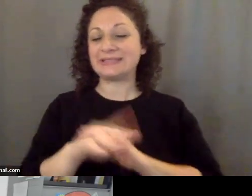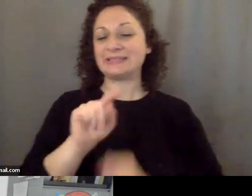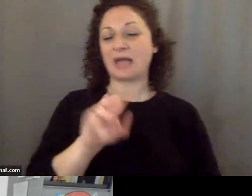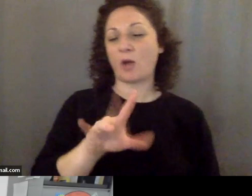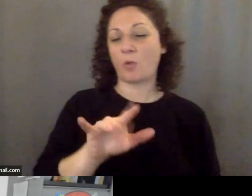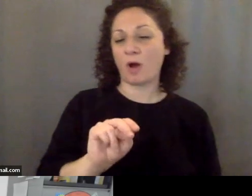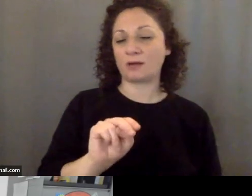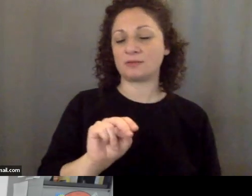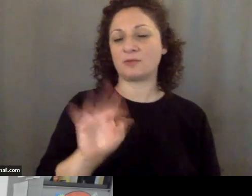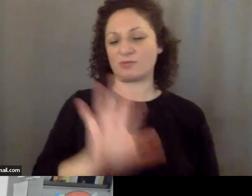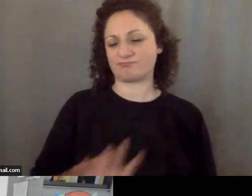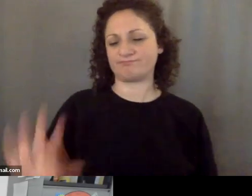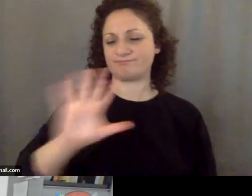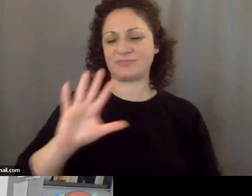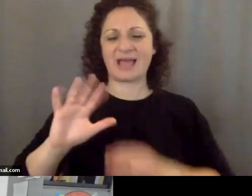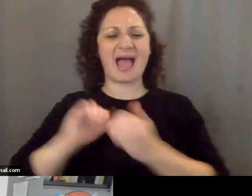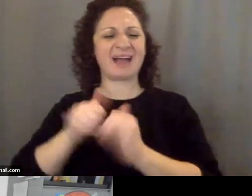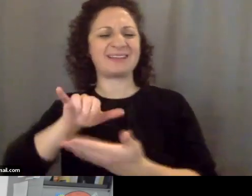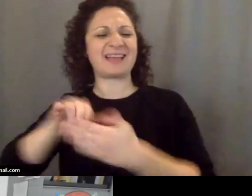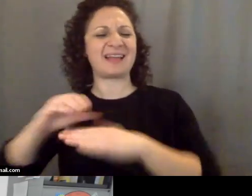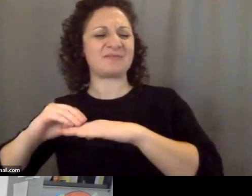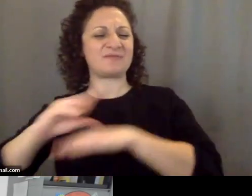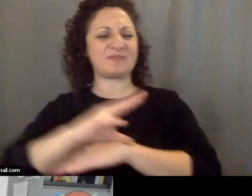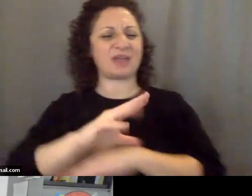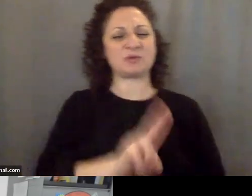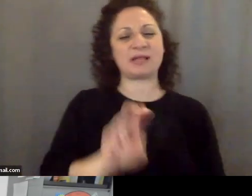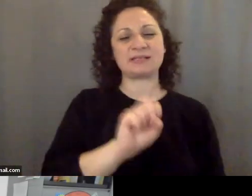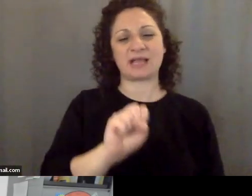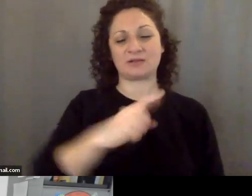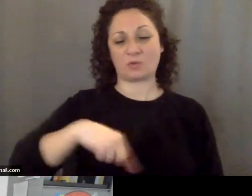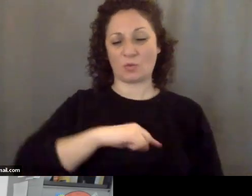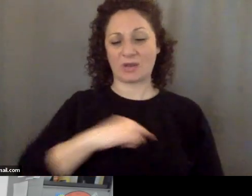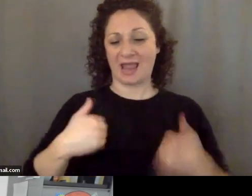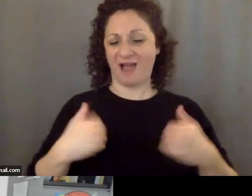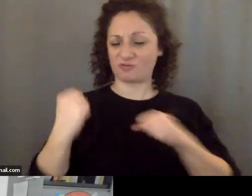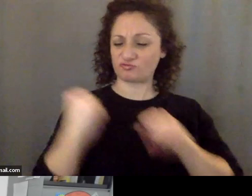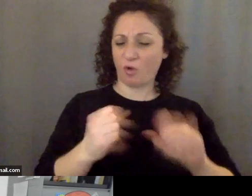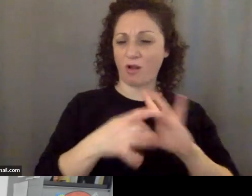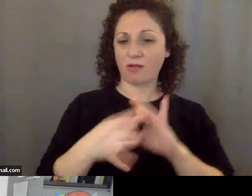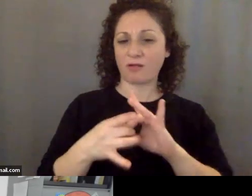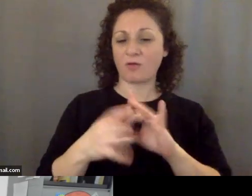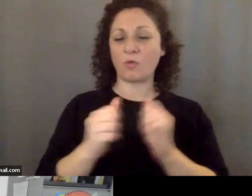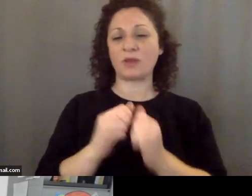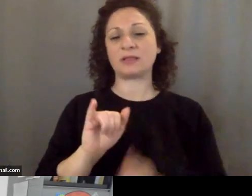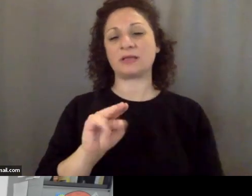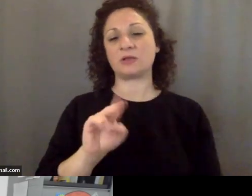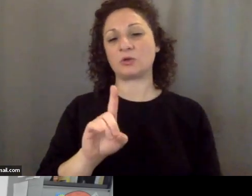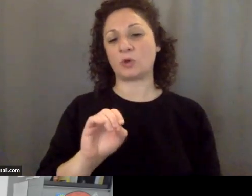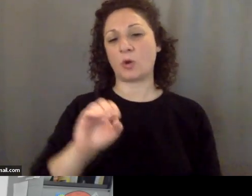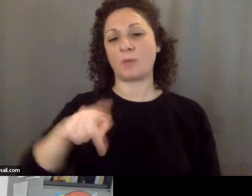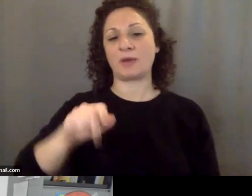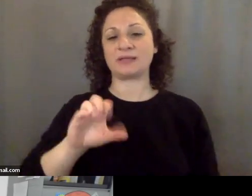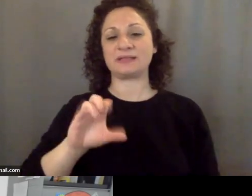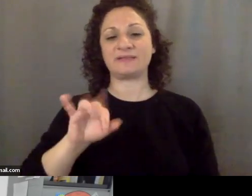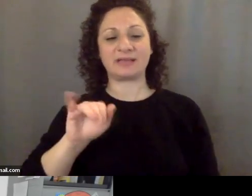the United States given our very strong relations with Indo-Pacific countries including with Taiwan which also happens